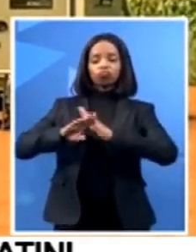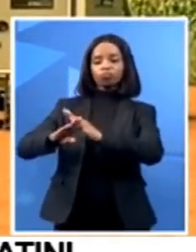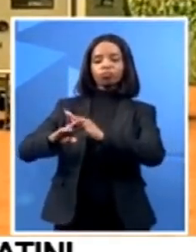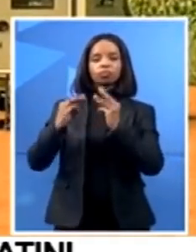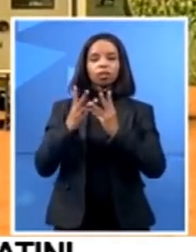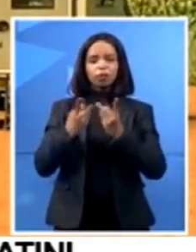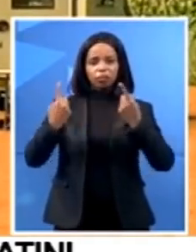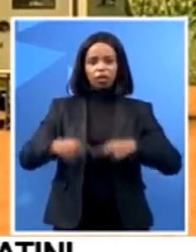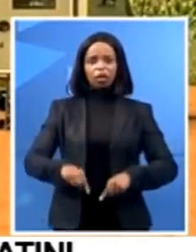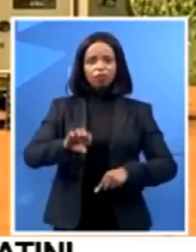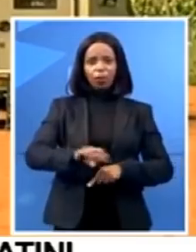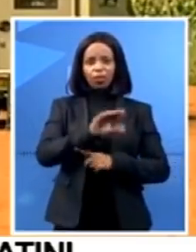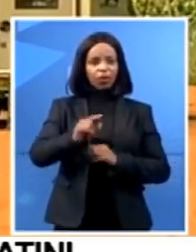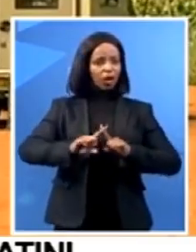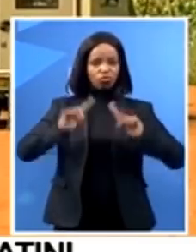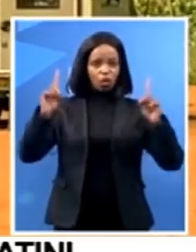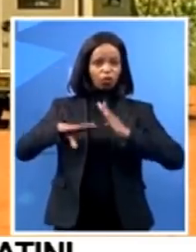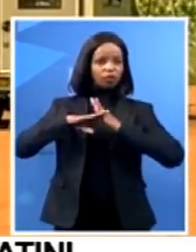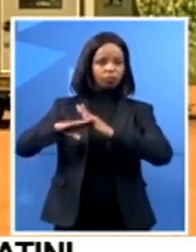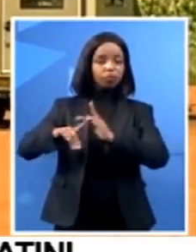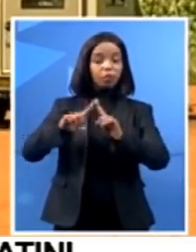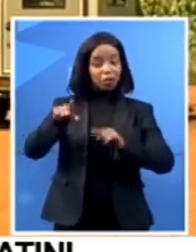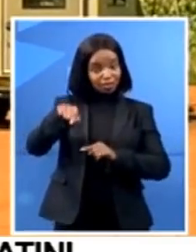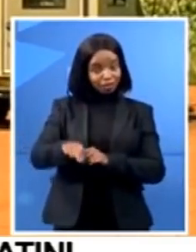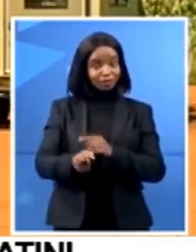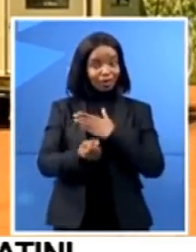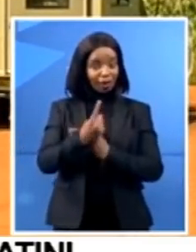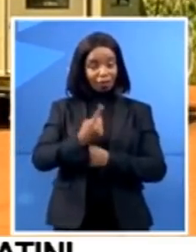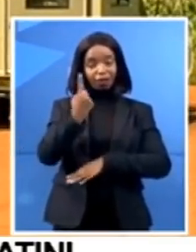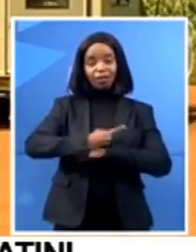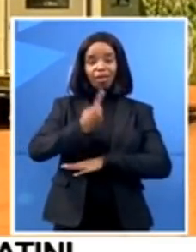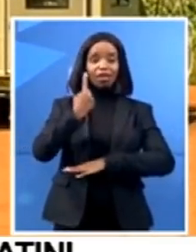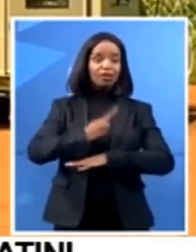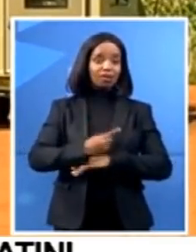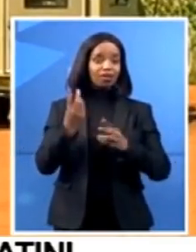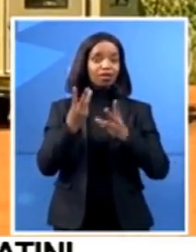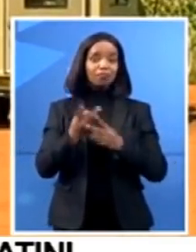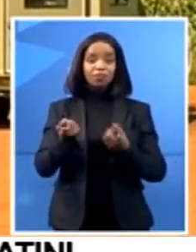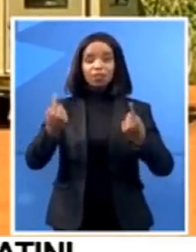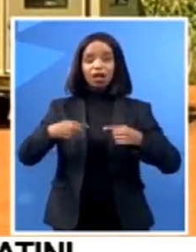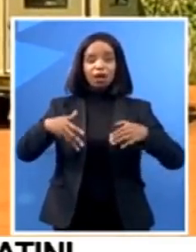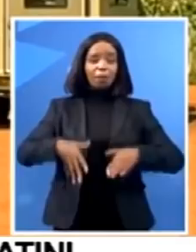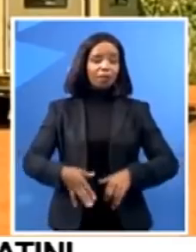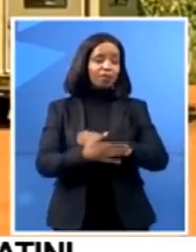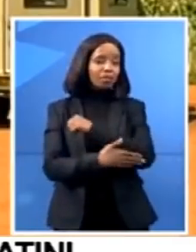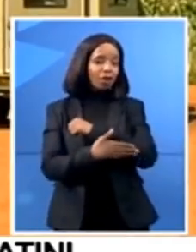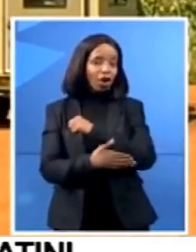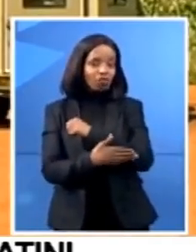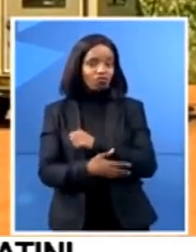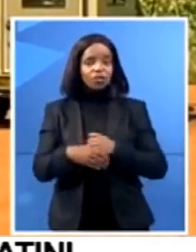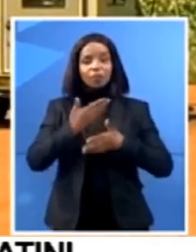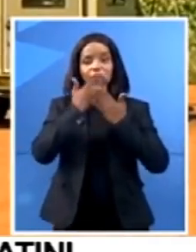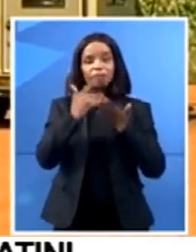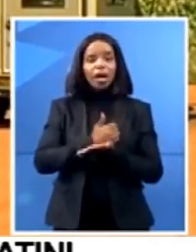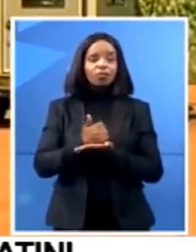daily habit from the people that come to this country without passport but also illegally crossing the border into South Africa.